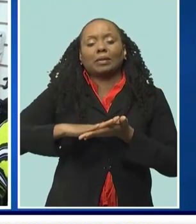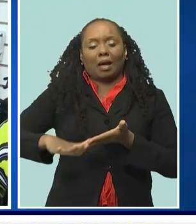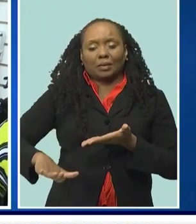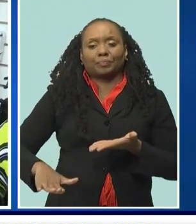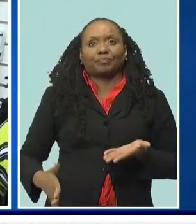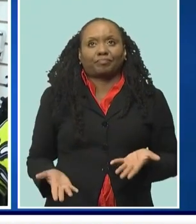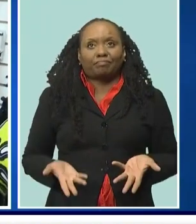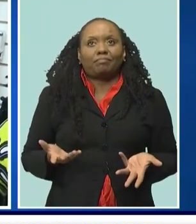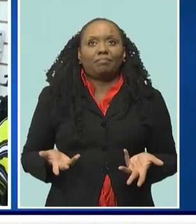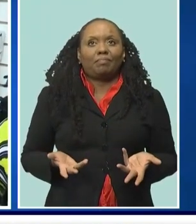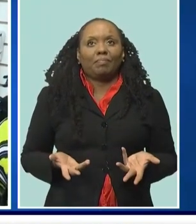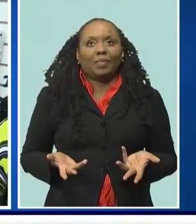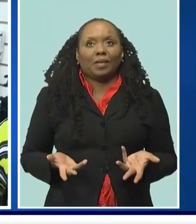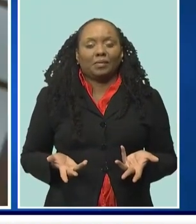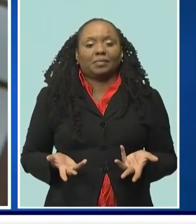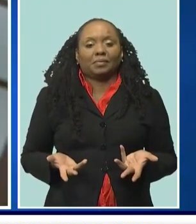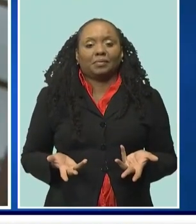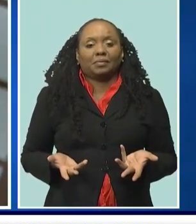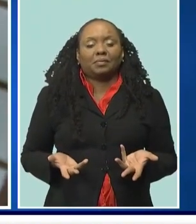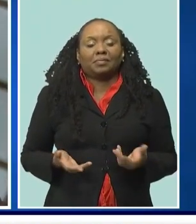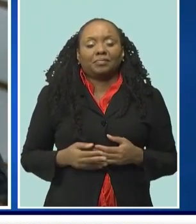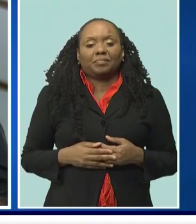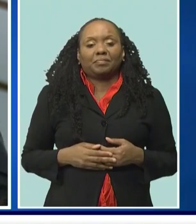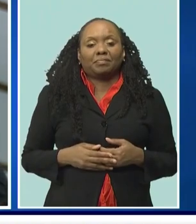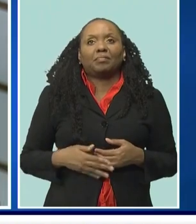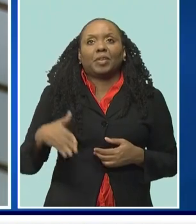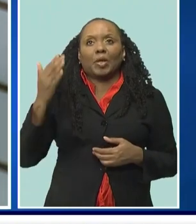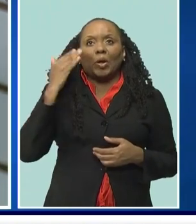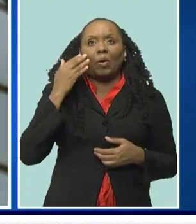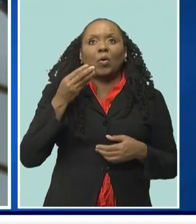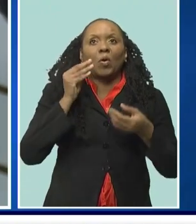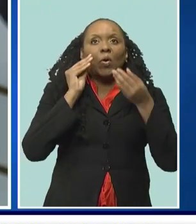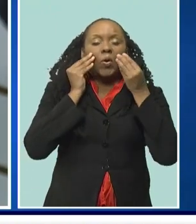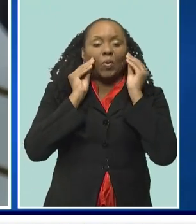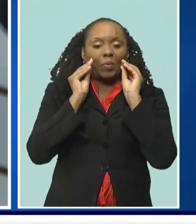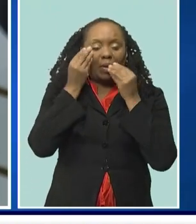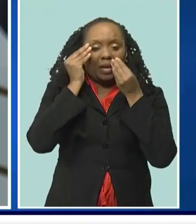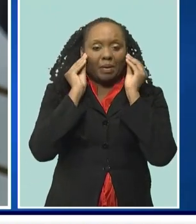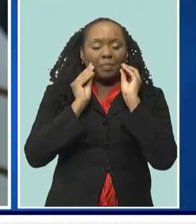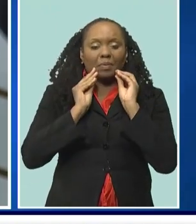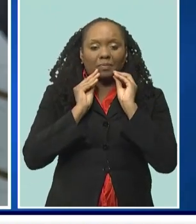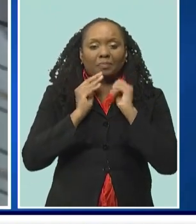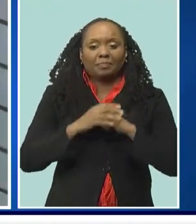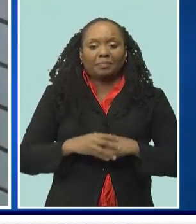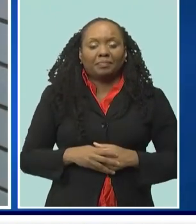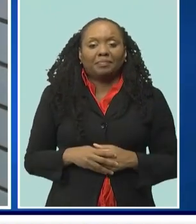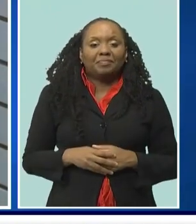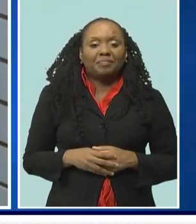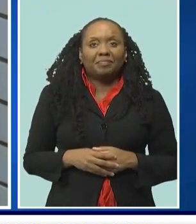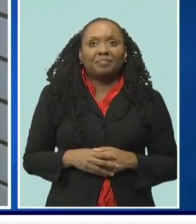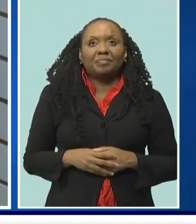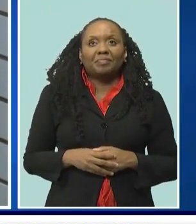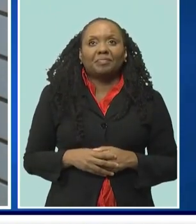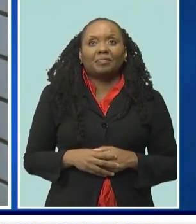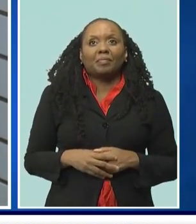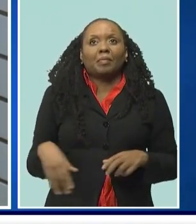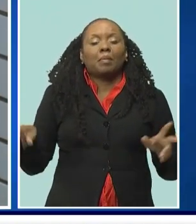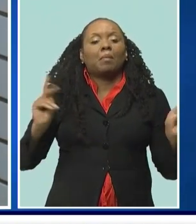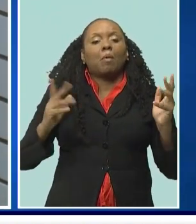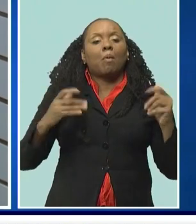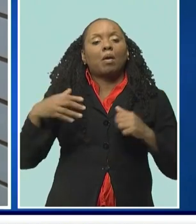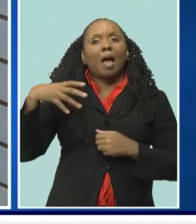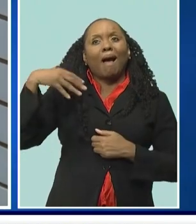being said, for sure, you know, it's the makeup. Mostly it's been for the effects so